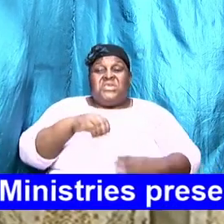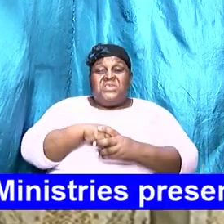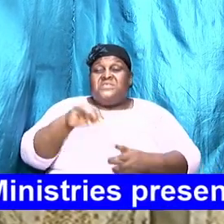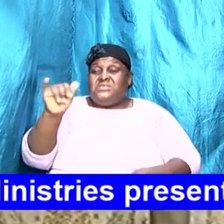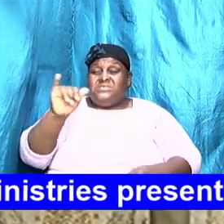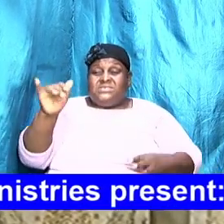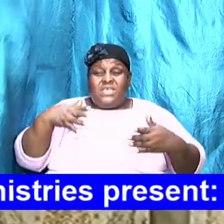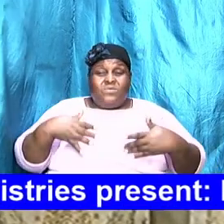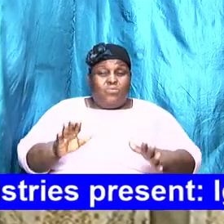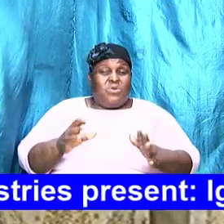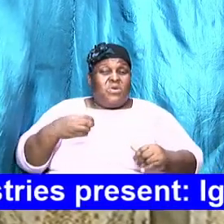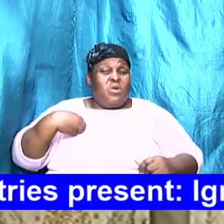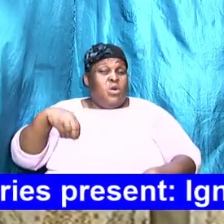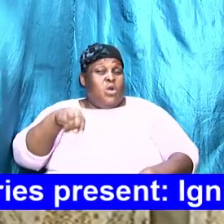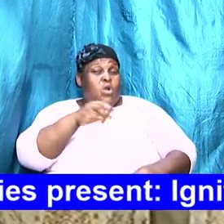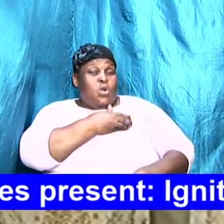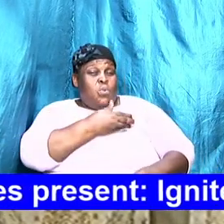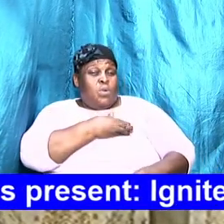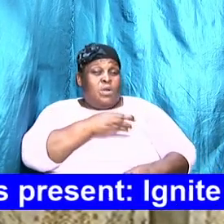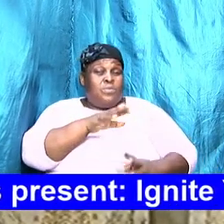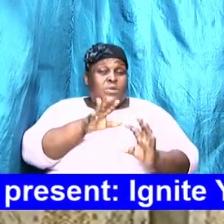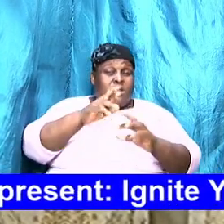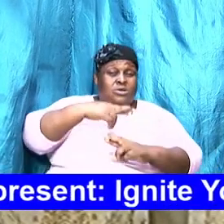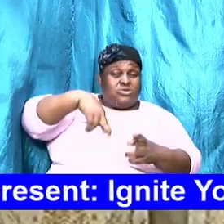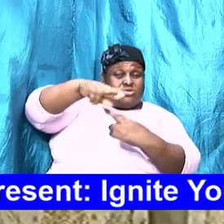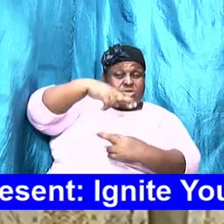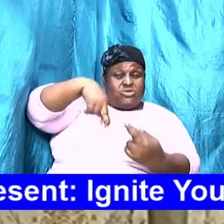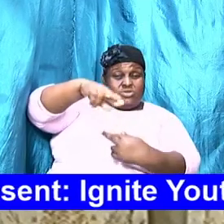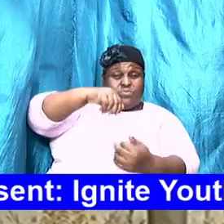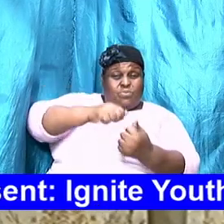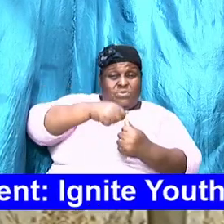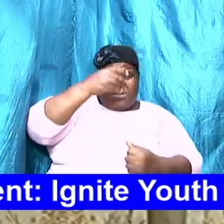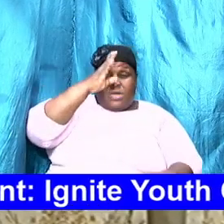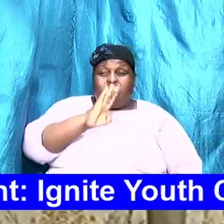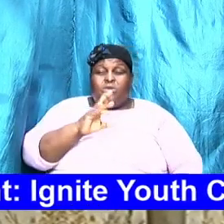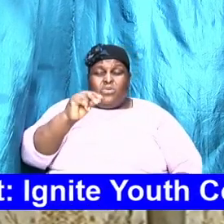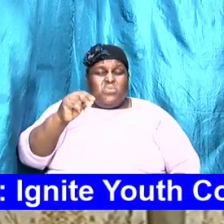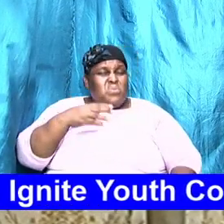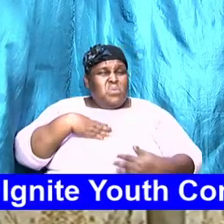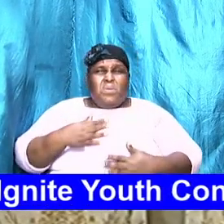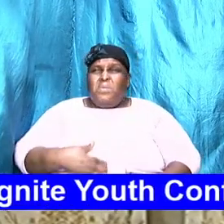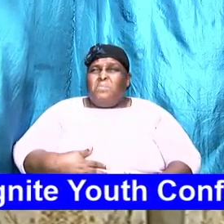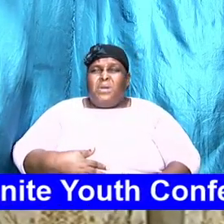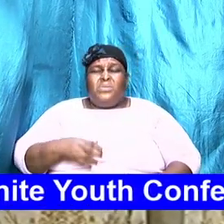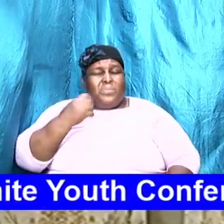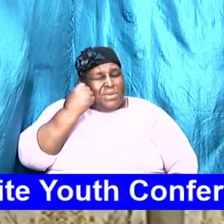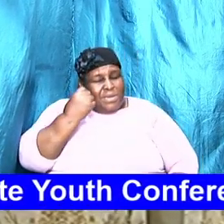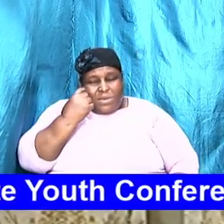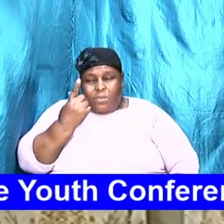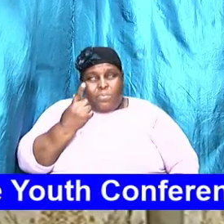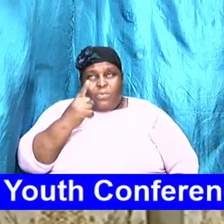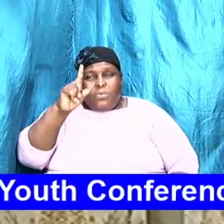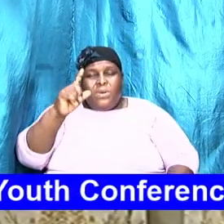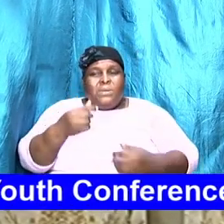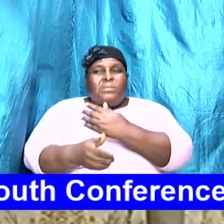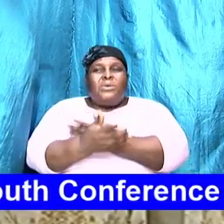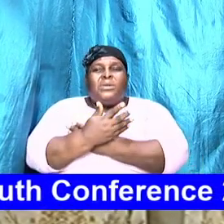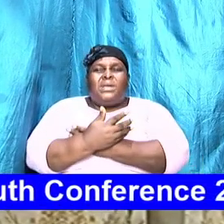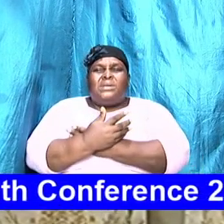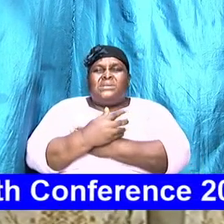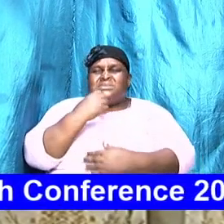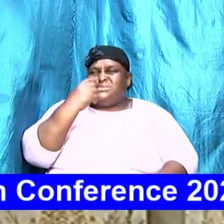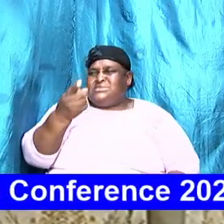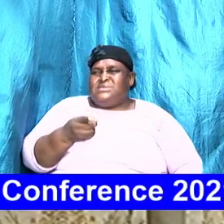sisters, our relationship with God, nobody gets up one morning and say, I no